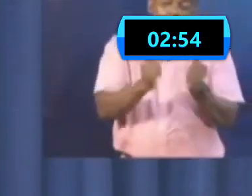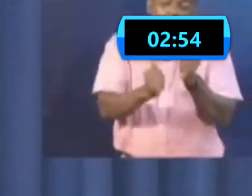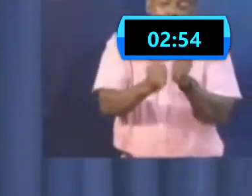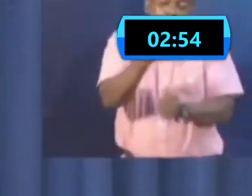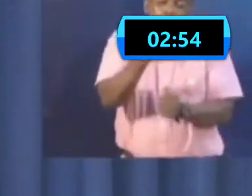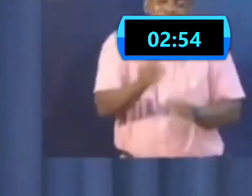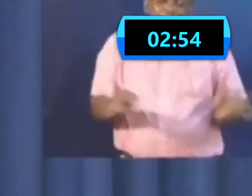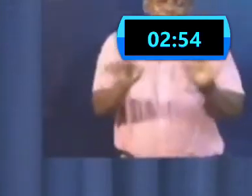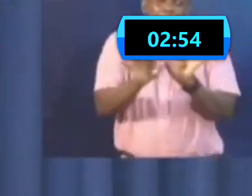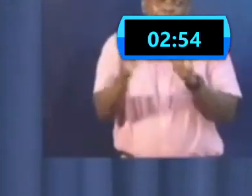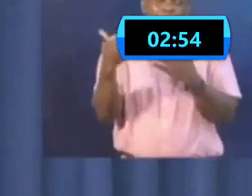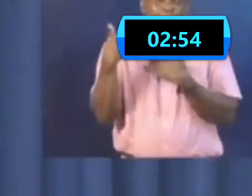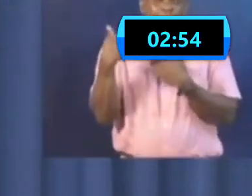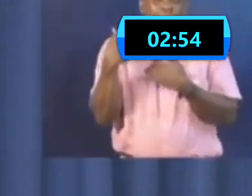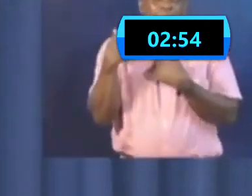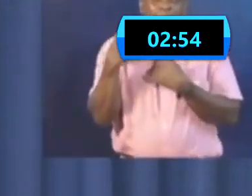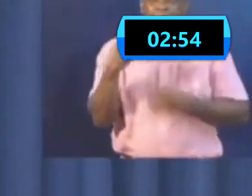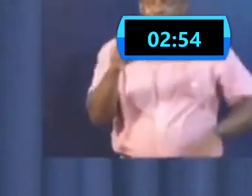always a joint effort.